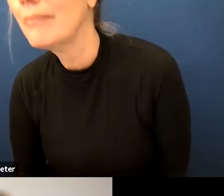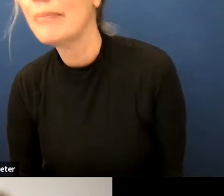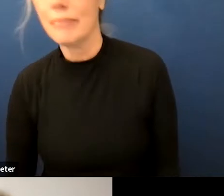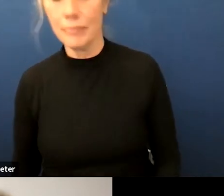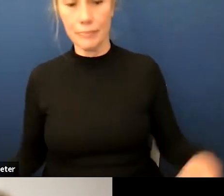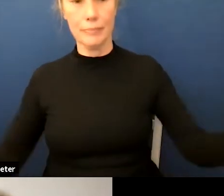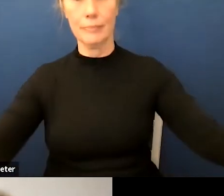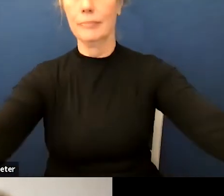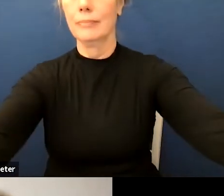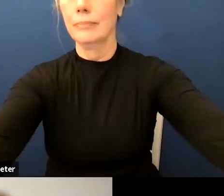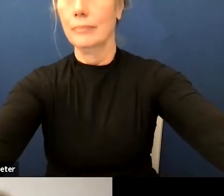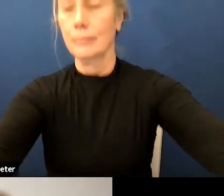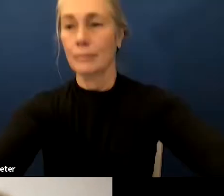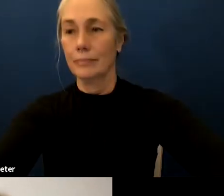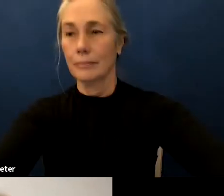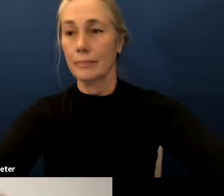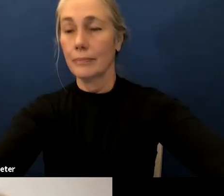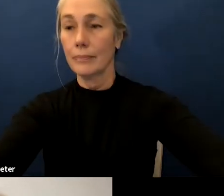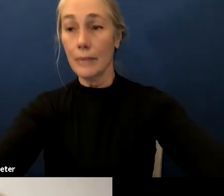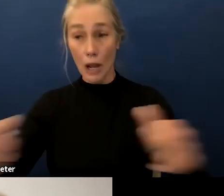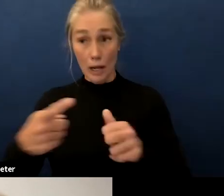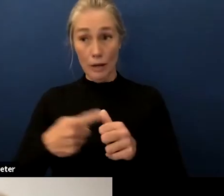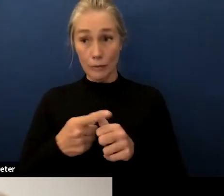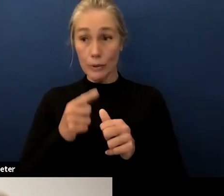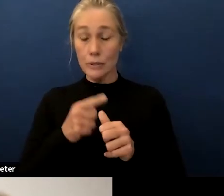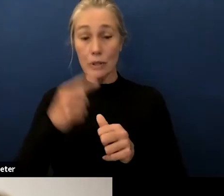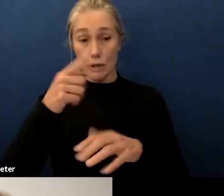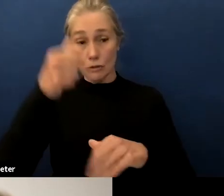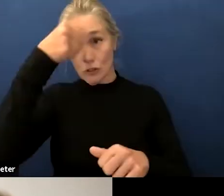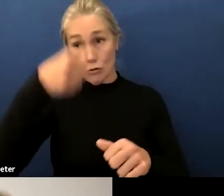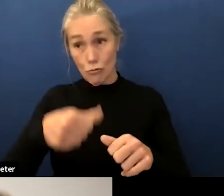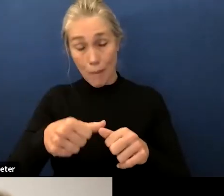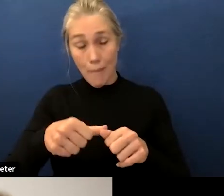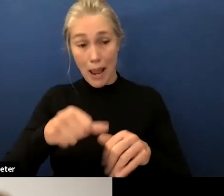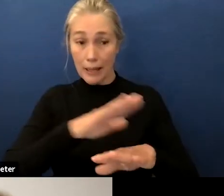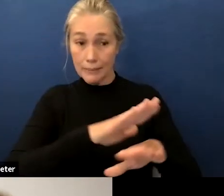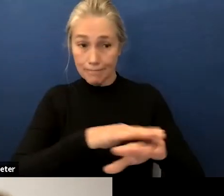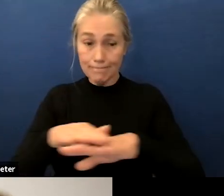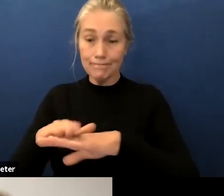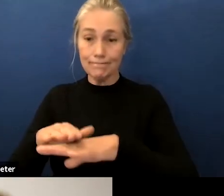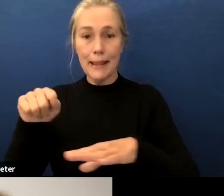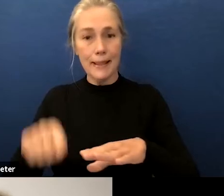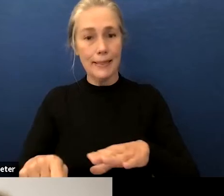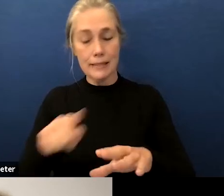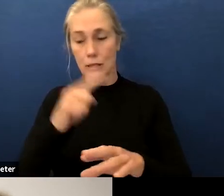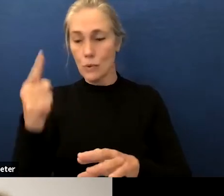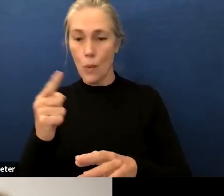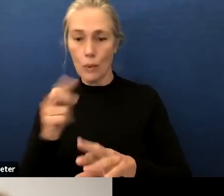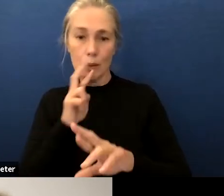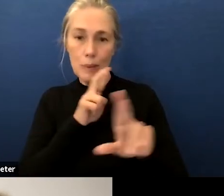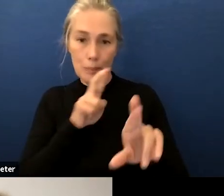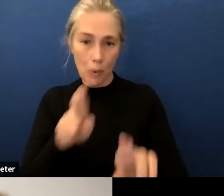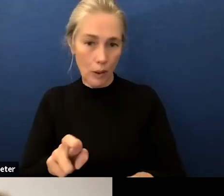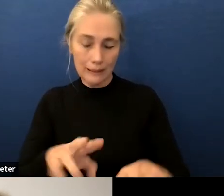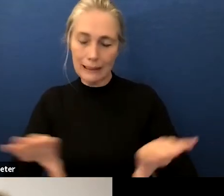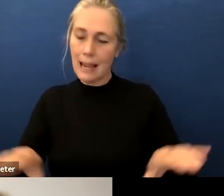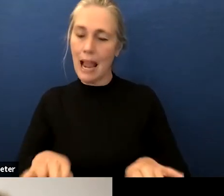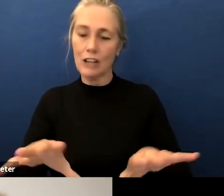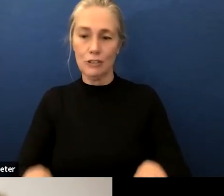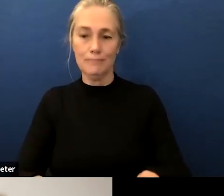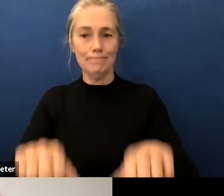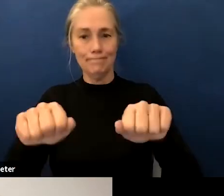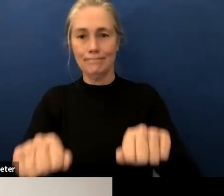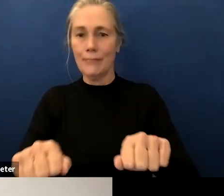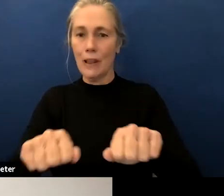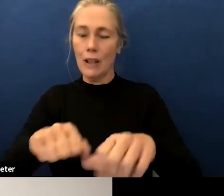and the public that this is a report item only there is no action that will be taken on anything related to COVID tonight by the